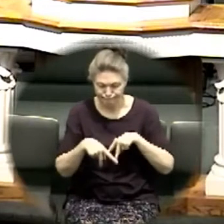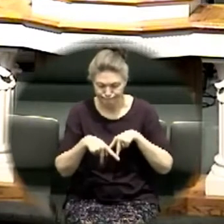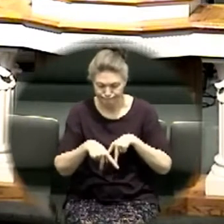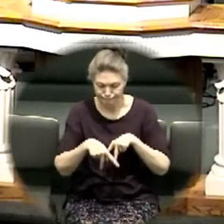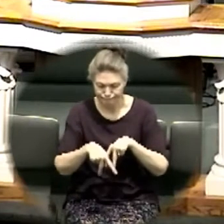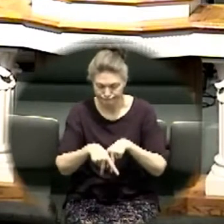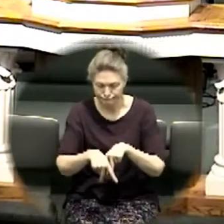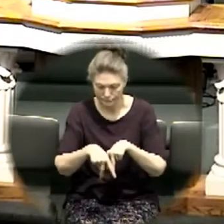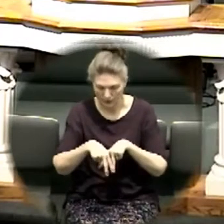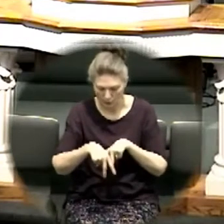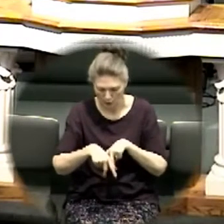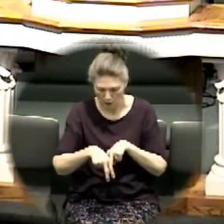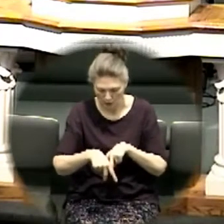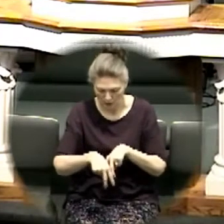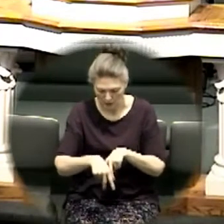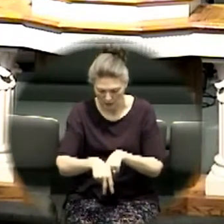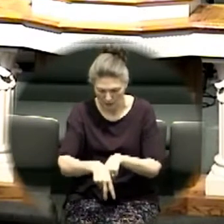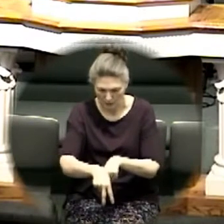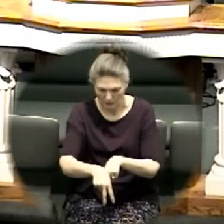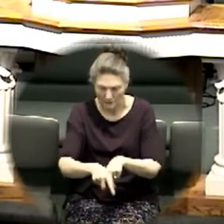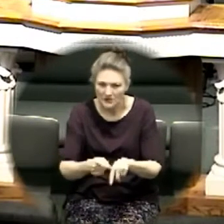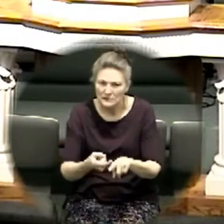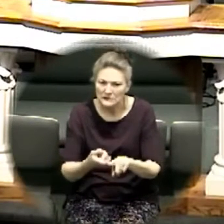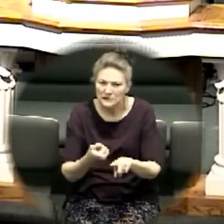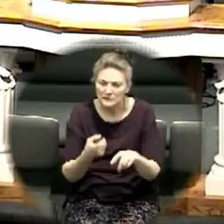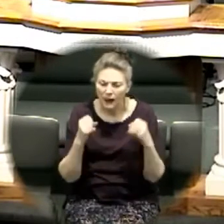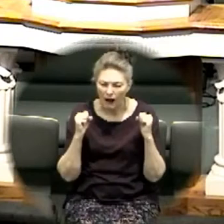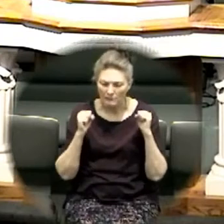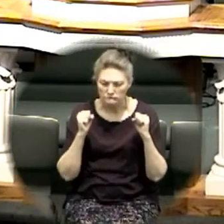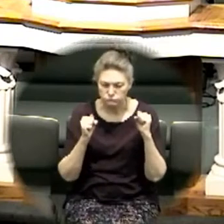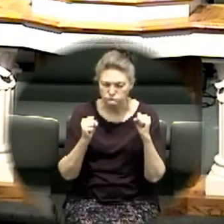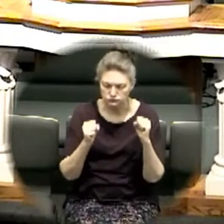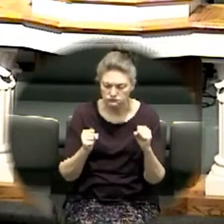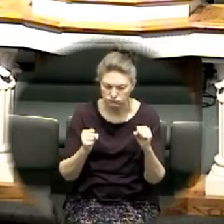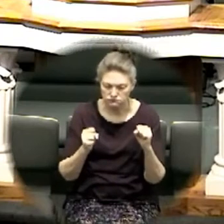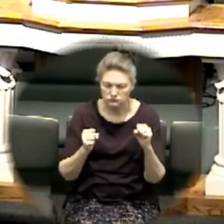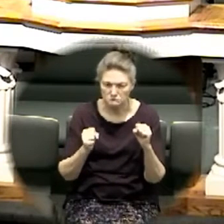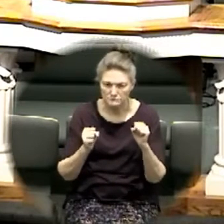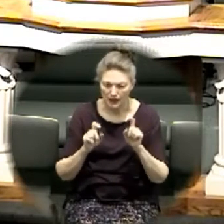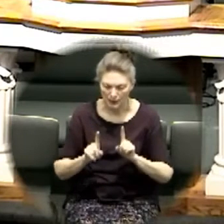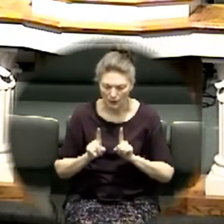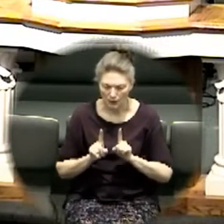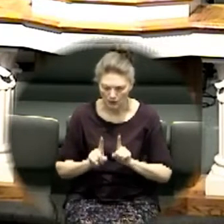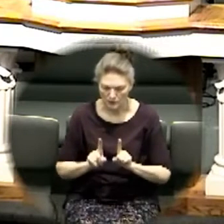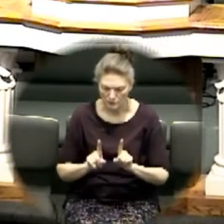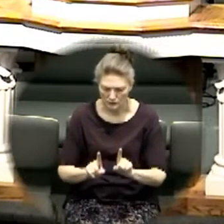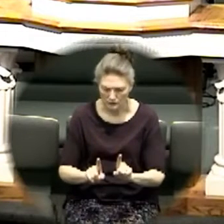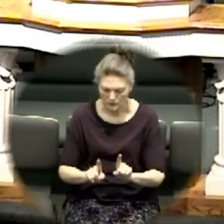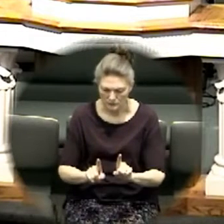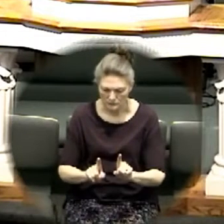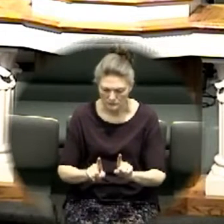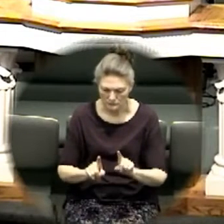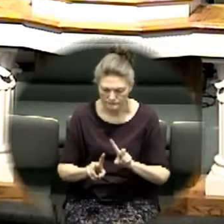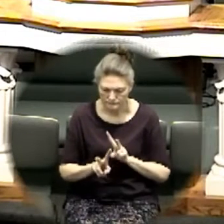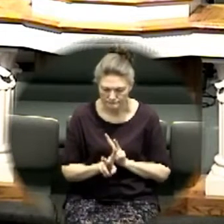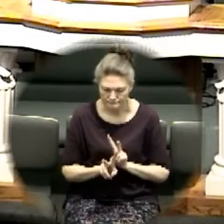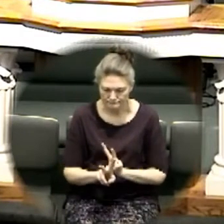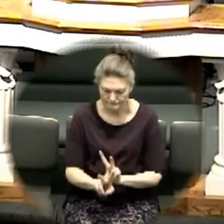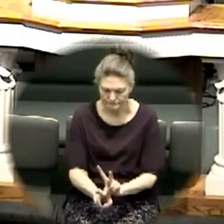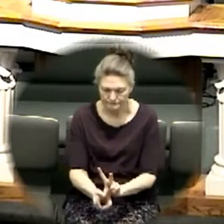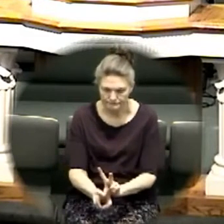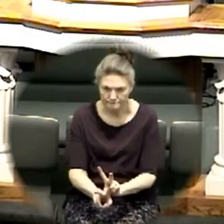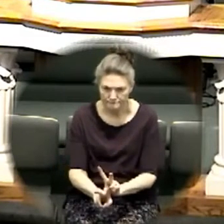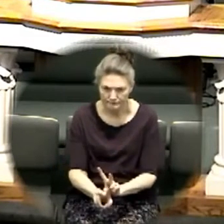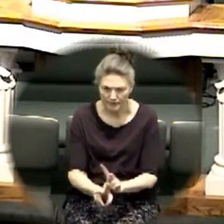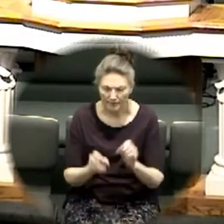and the water will back up sounds so simple how many steps what are you